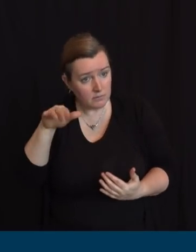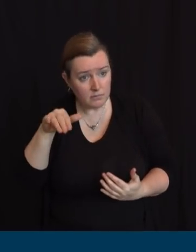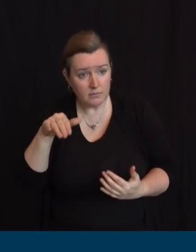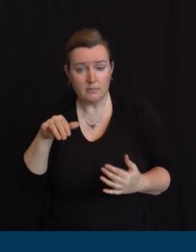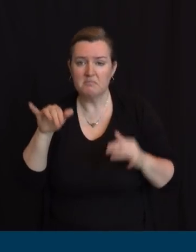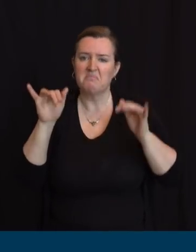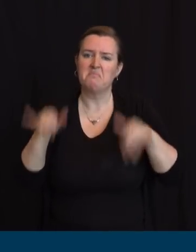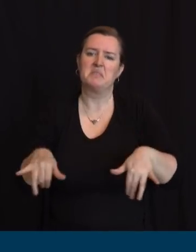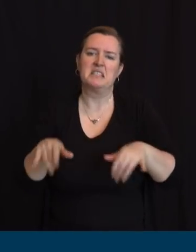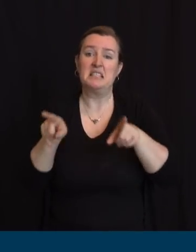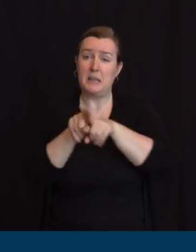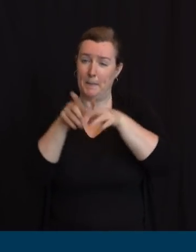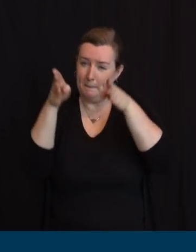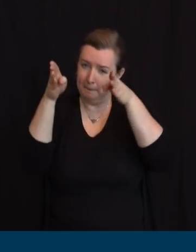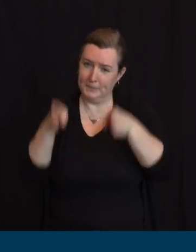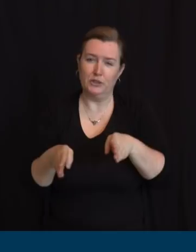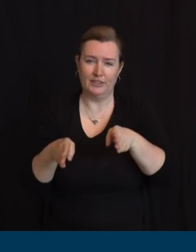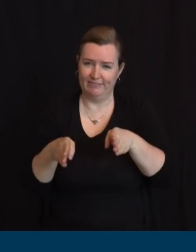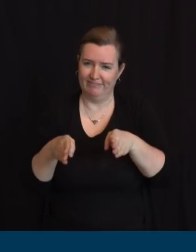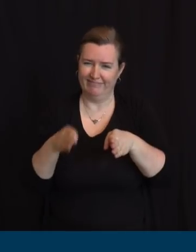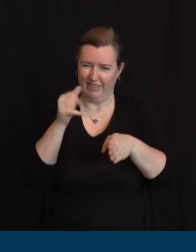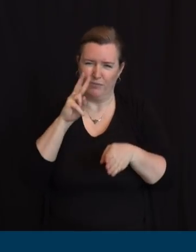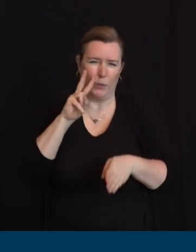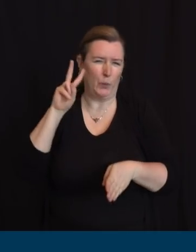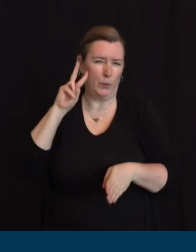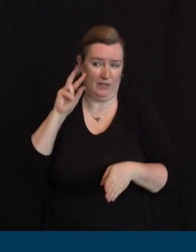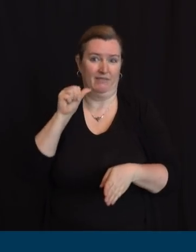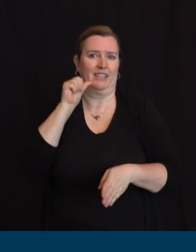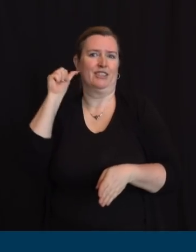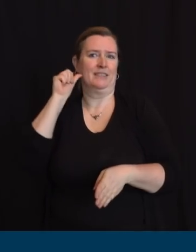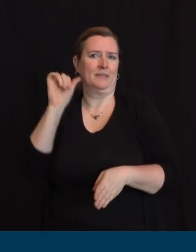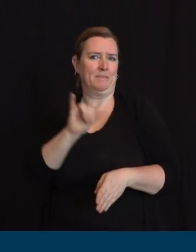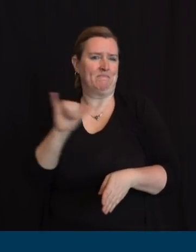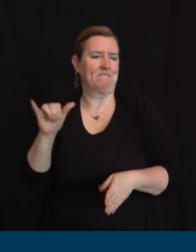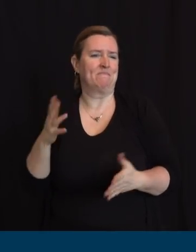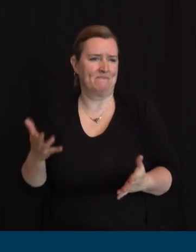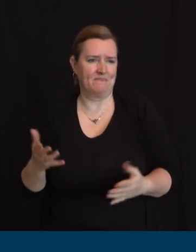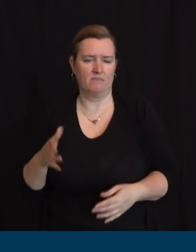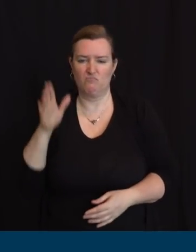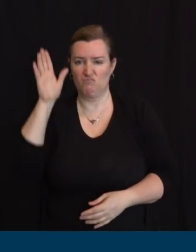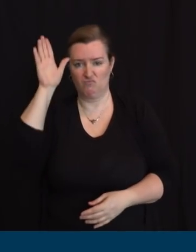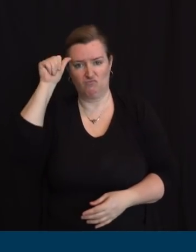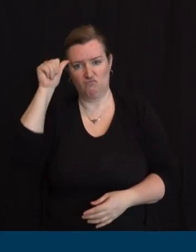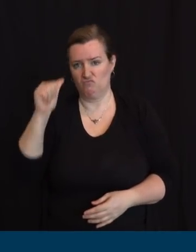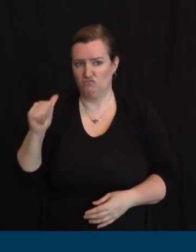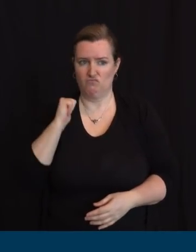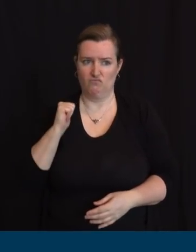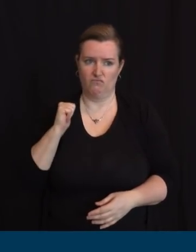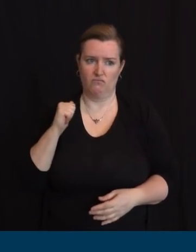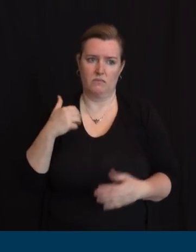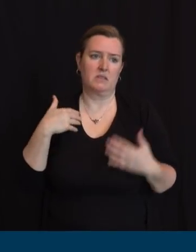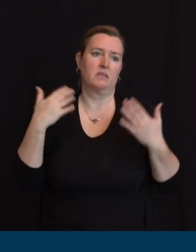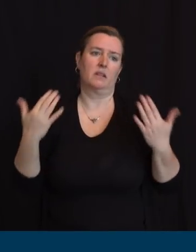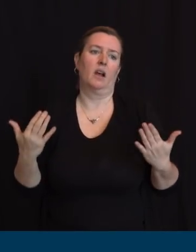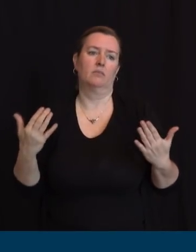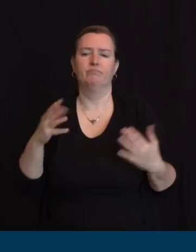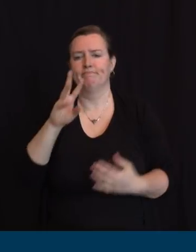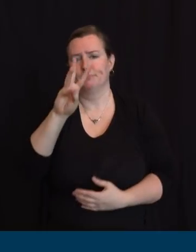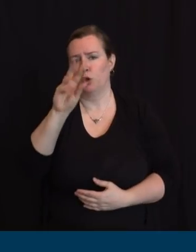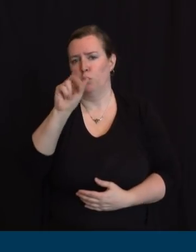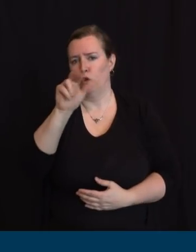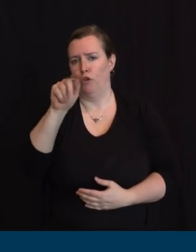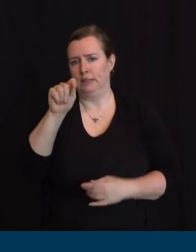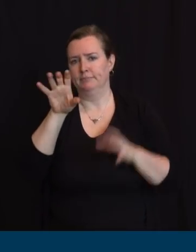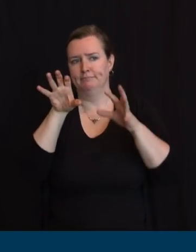willful and defiance of these executive orders, his charges were placed on a warrant. In Newark, that police department issued 24